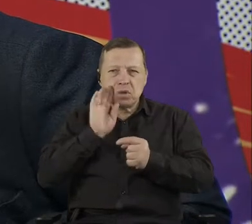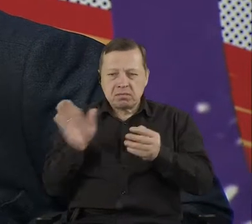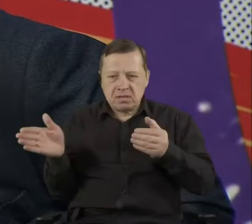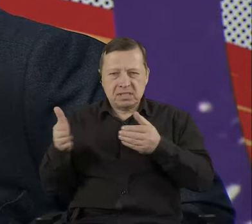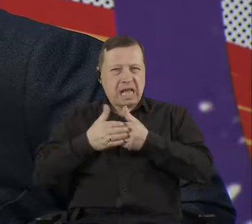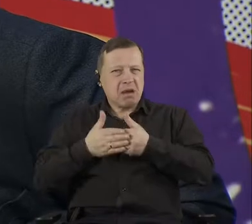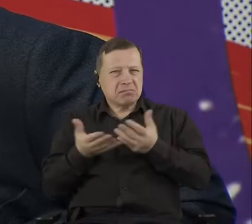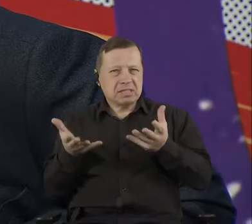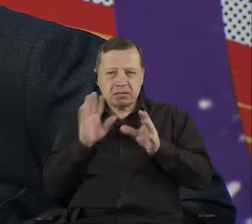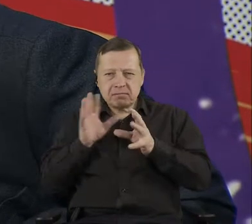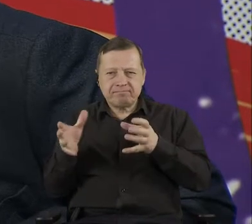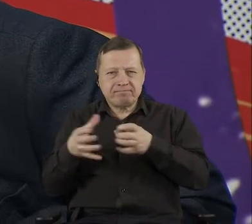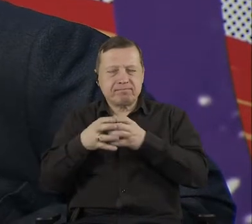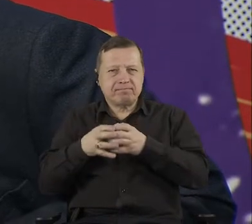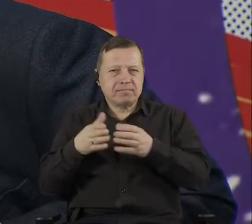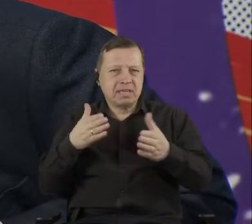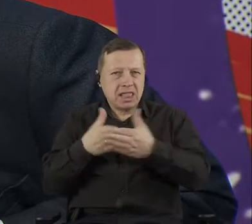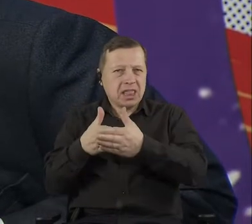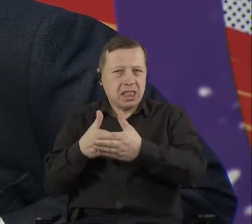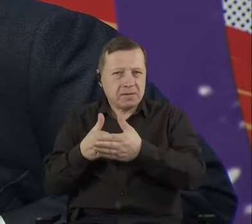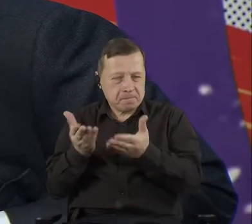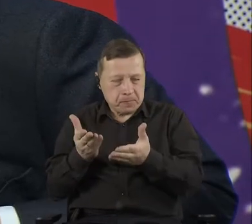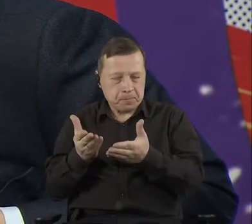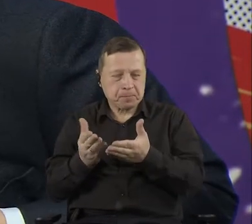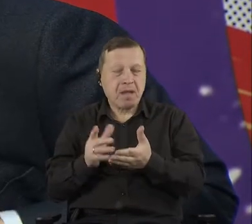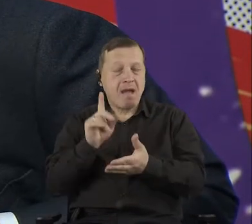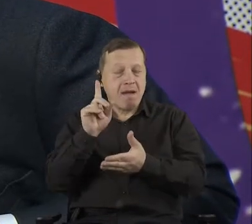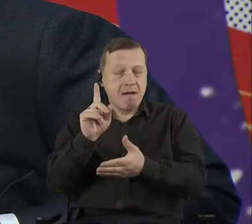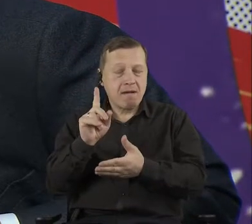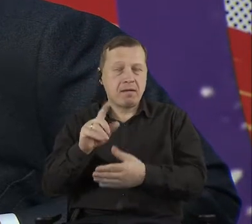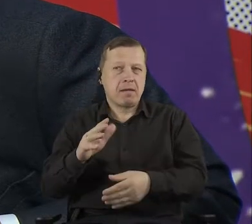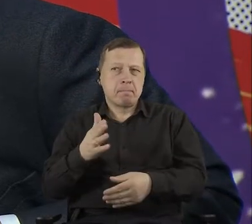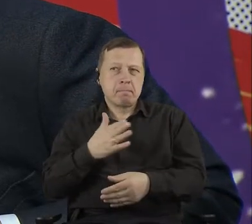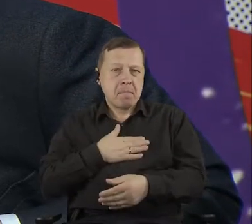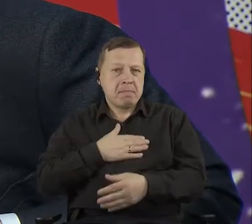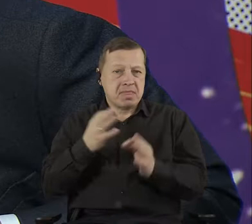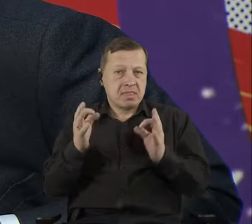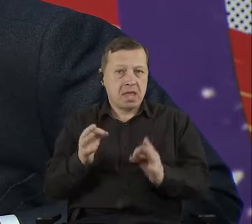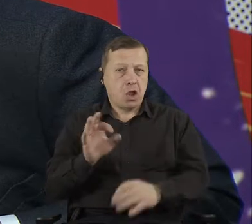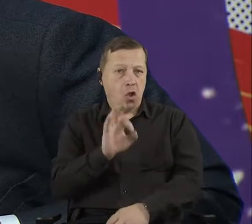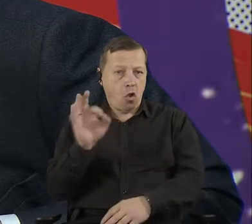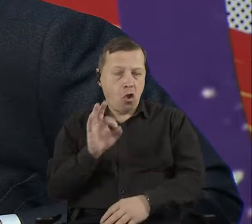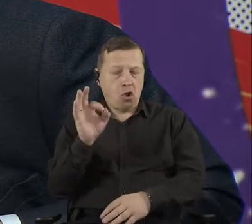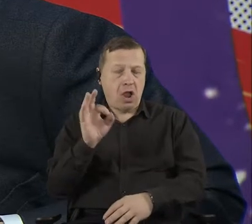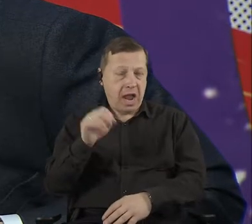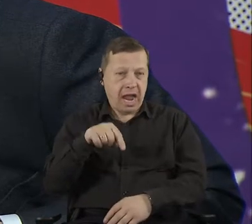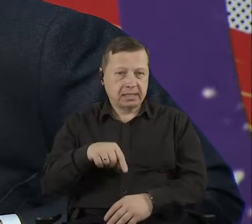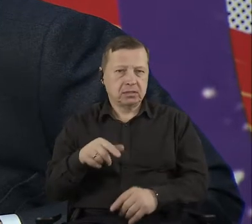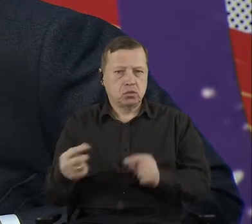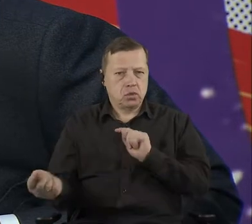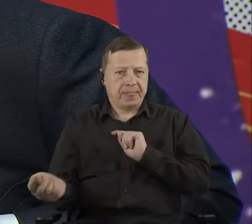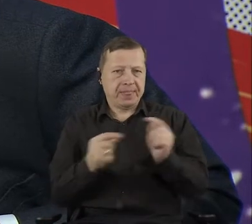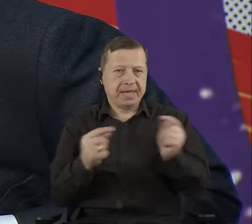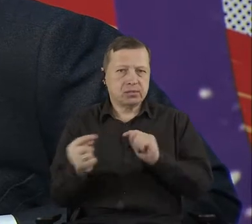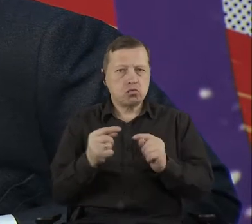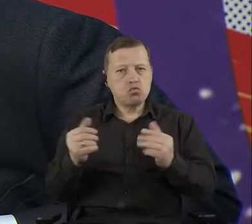the new challenges and new tools being used with the local